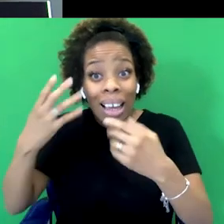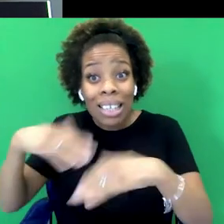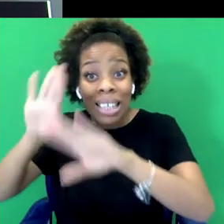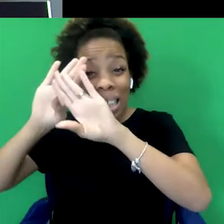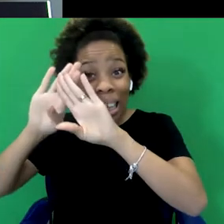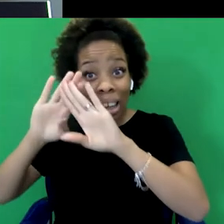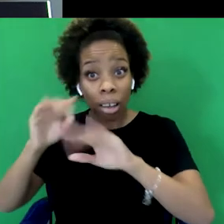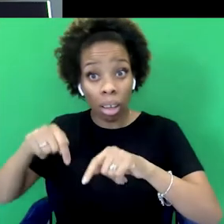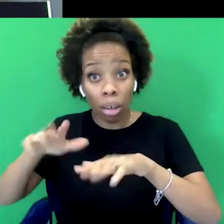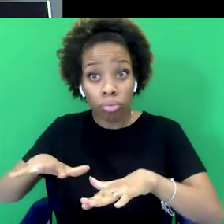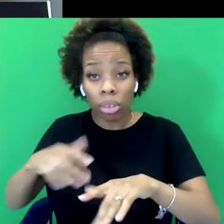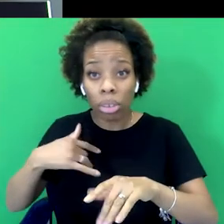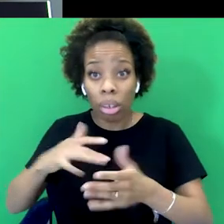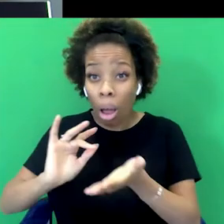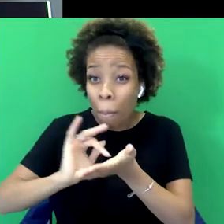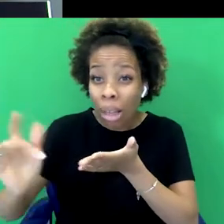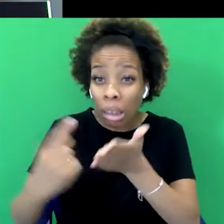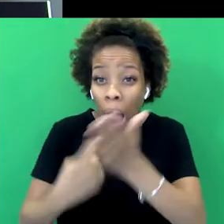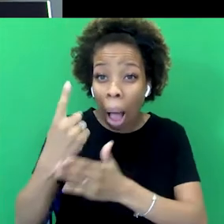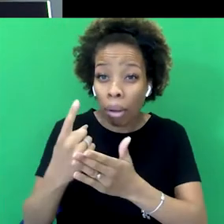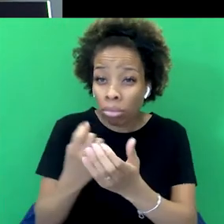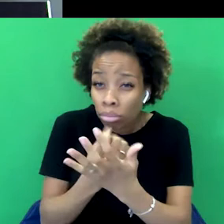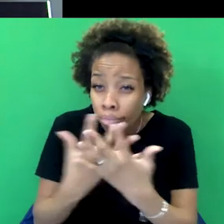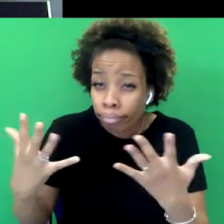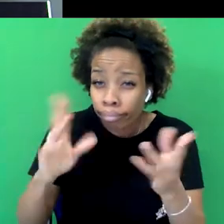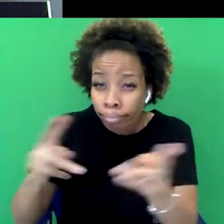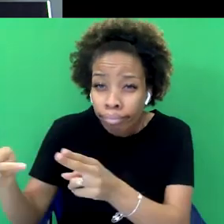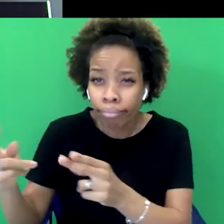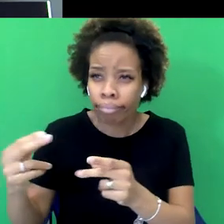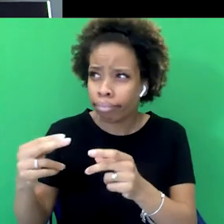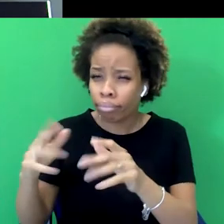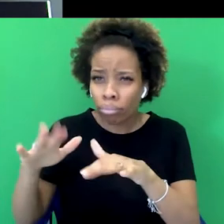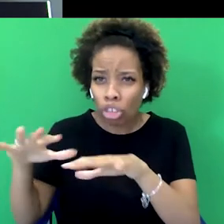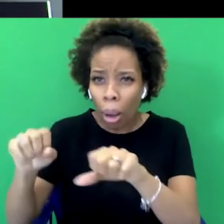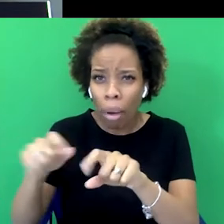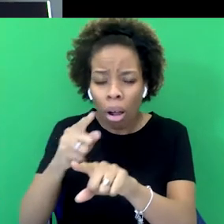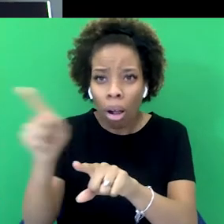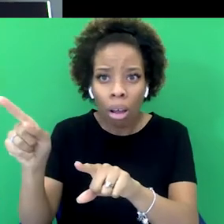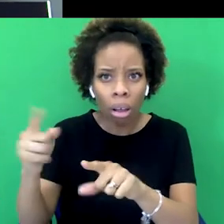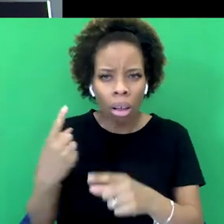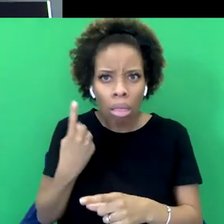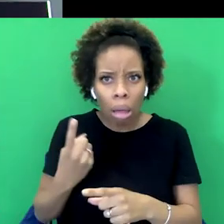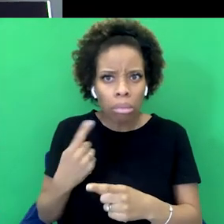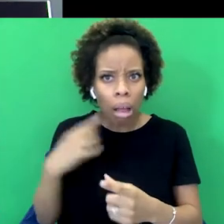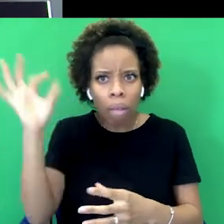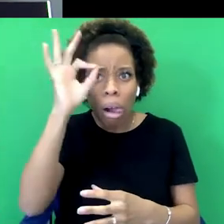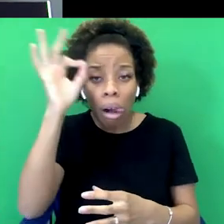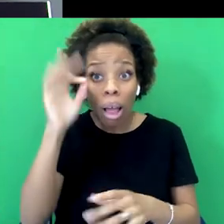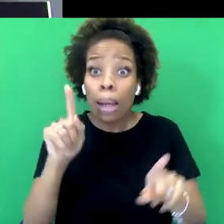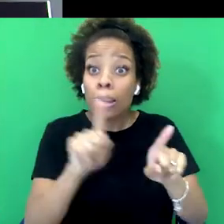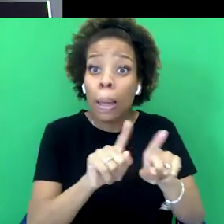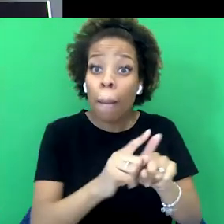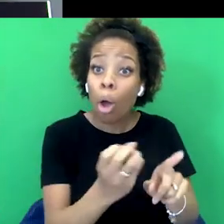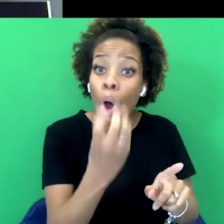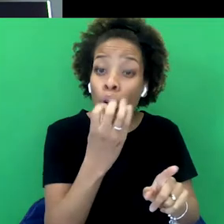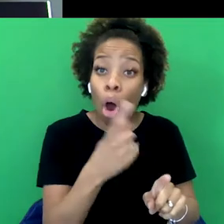where hundreds of their people had died and changed the course of British empire. Same with Hong Kong, you know. People there are taught about the